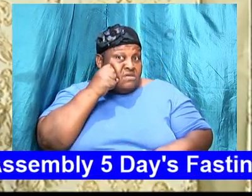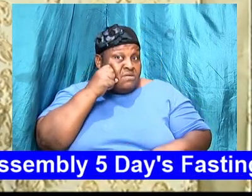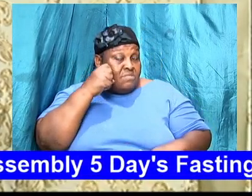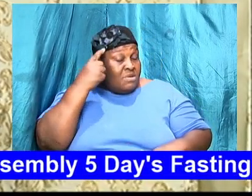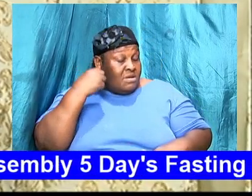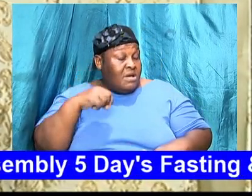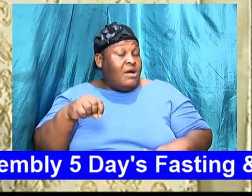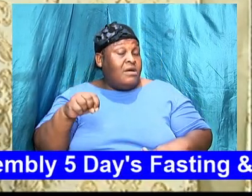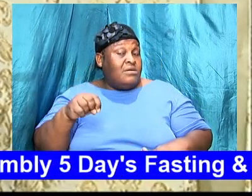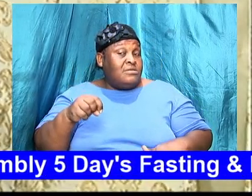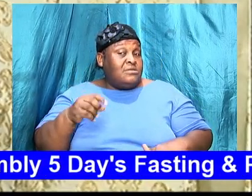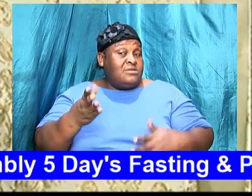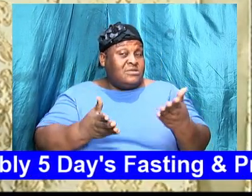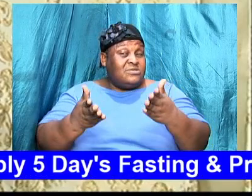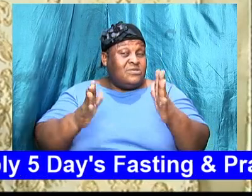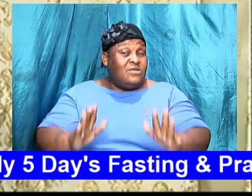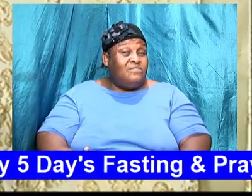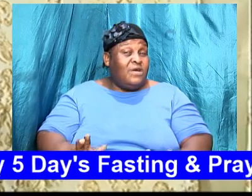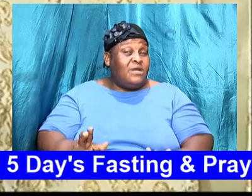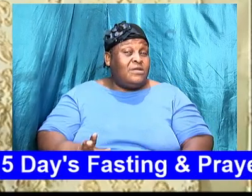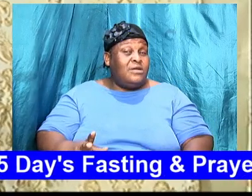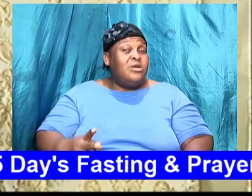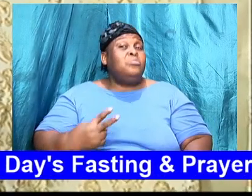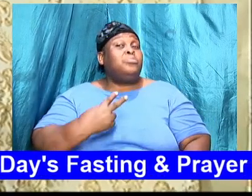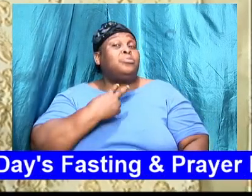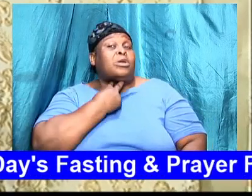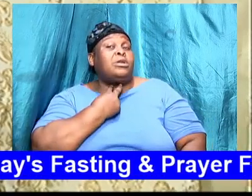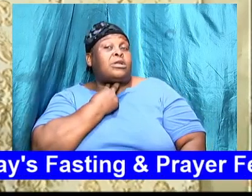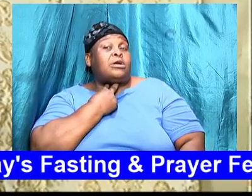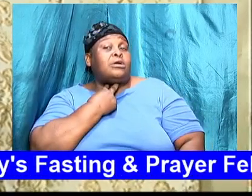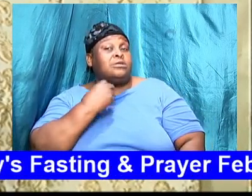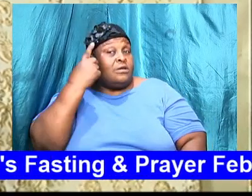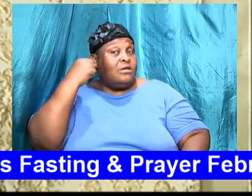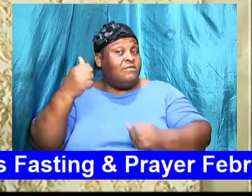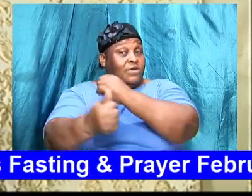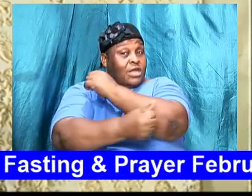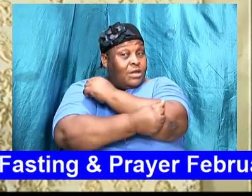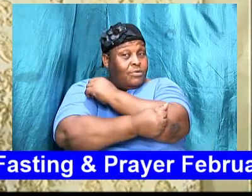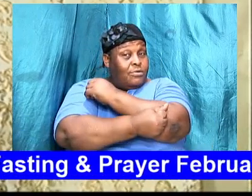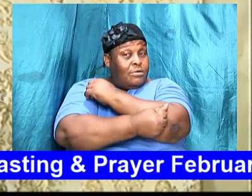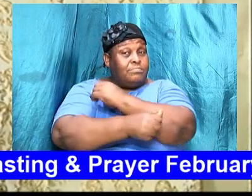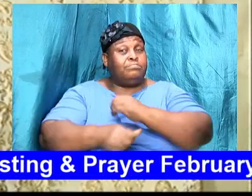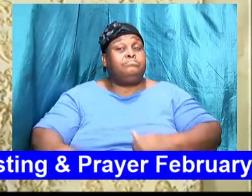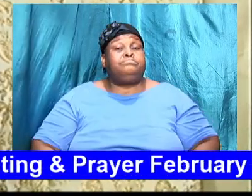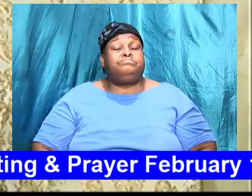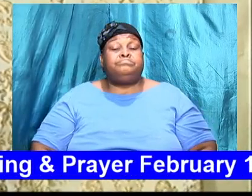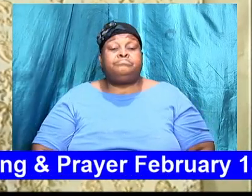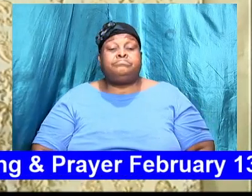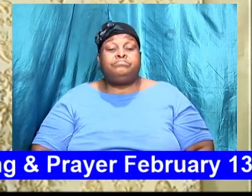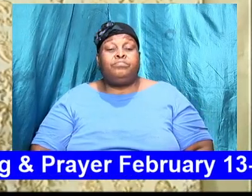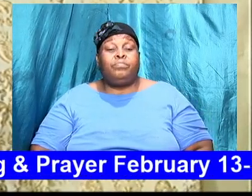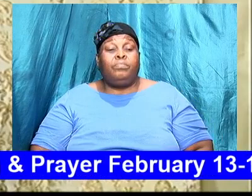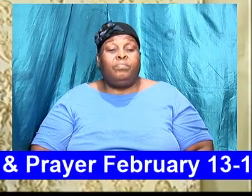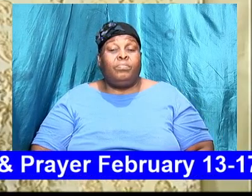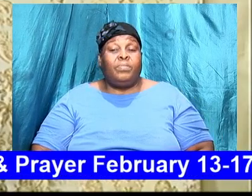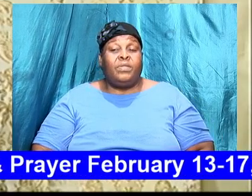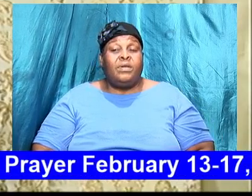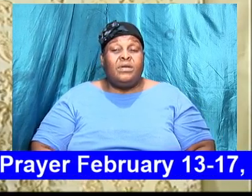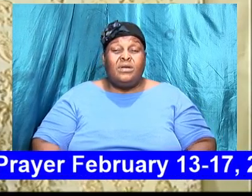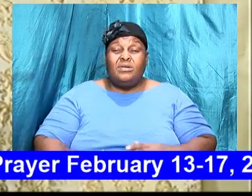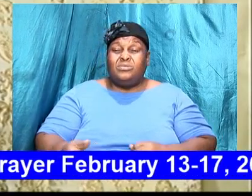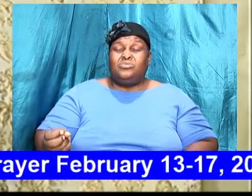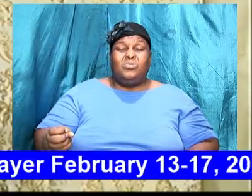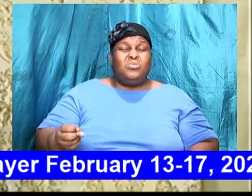a result of them coming outside of God's perfect plan. Right. So other than arguing they were